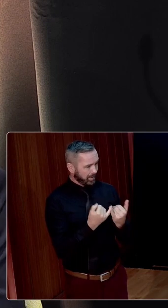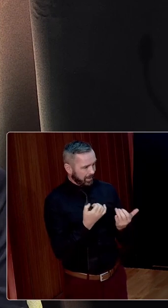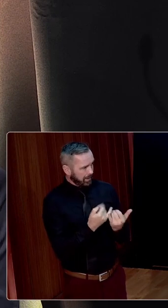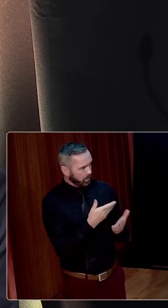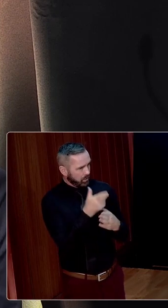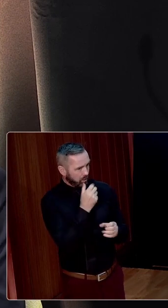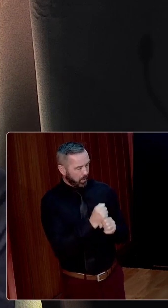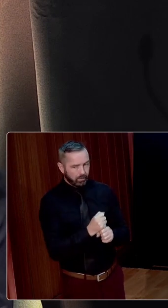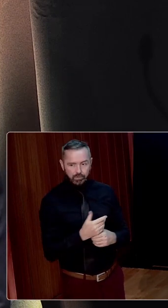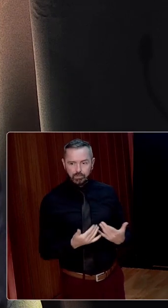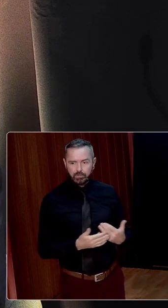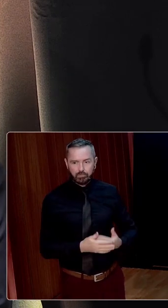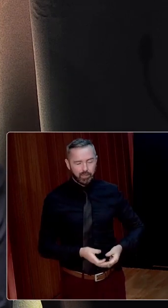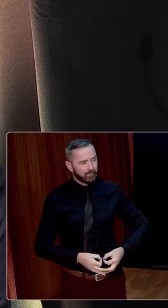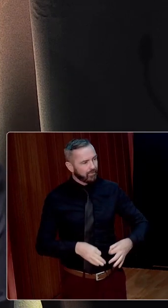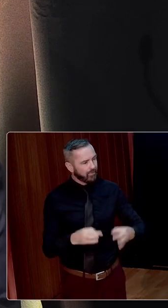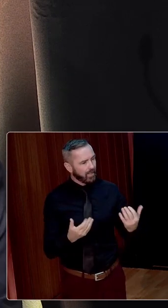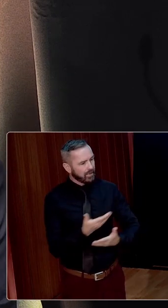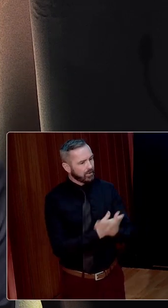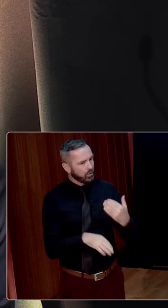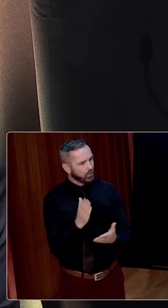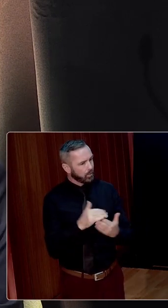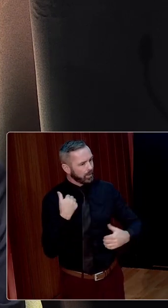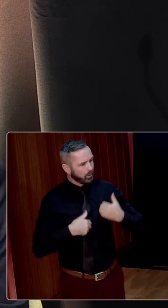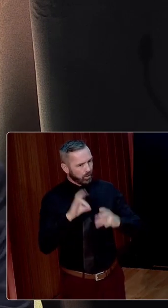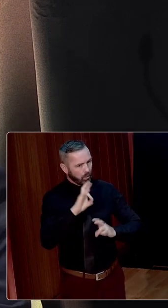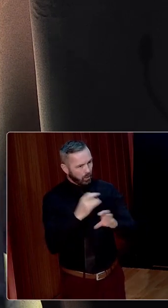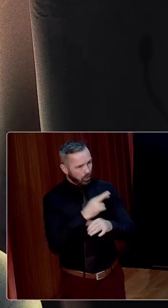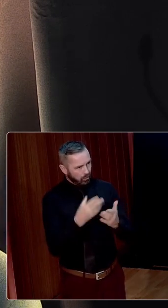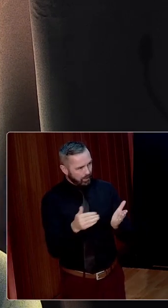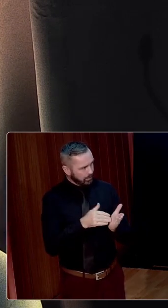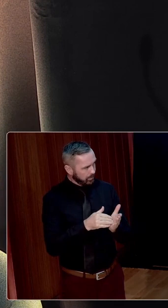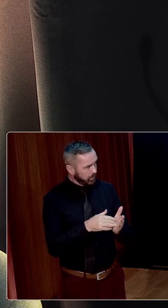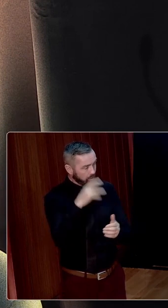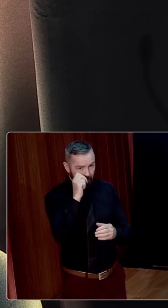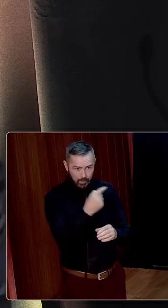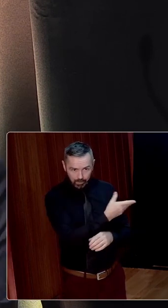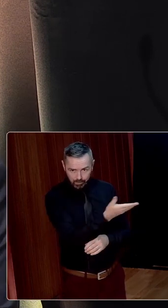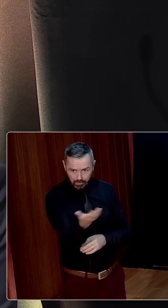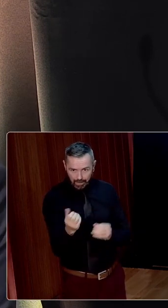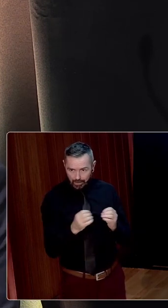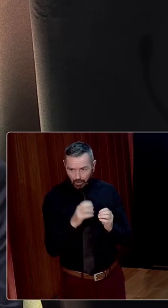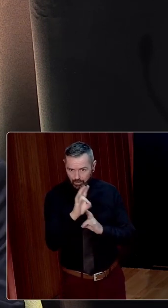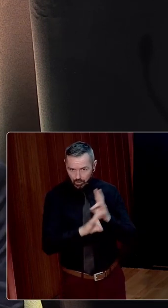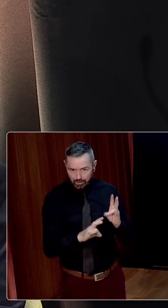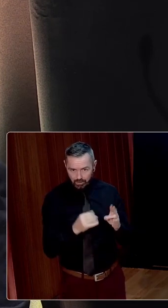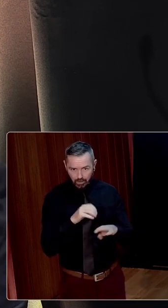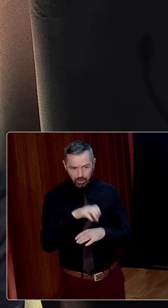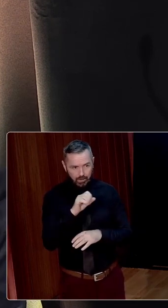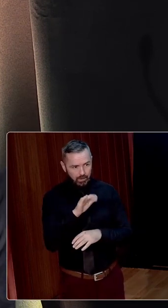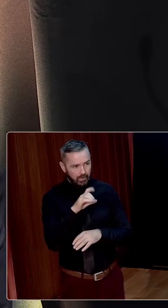about there. A fascinating discussion. We'll get into it with some very interesting questions already coming in. Again, just to remind you of the Slido app if you have any comments or queries.